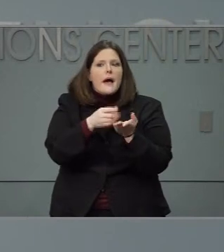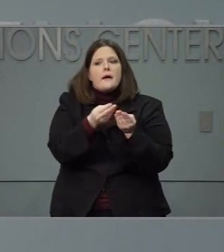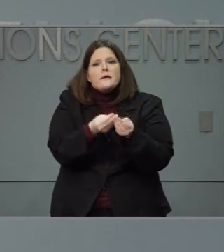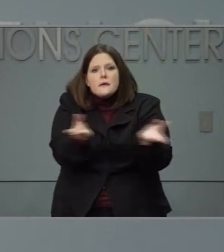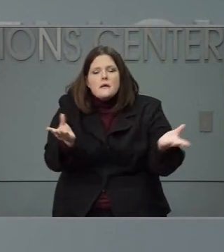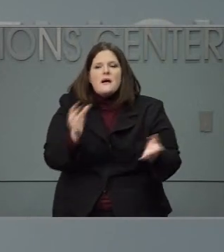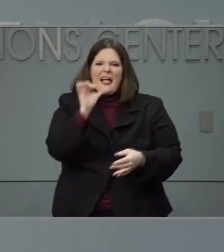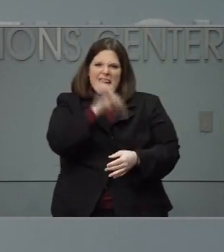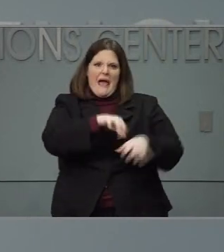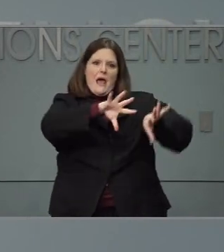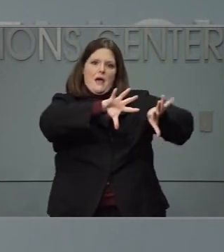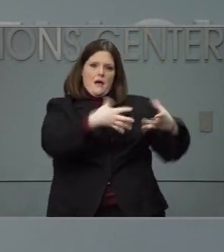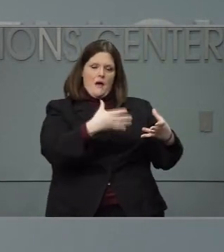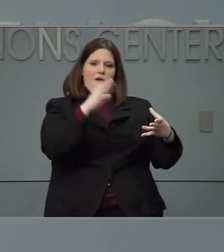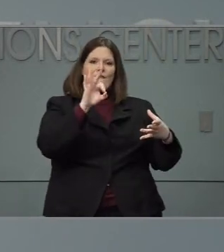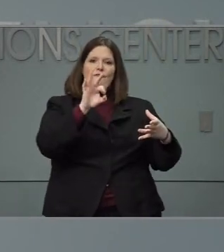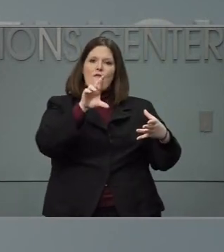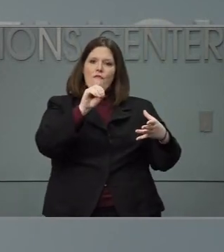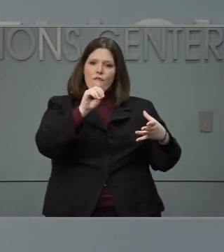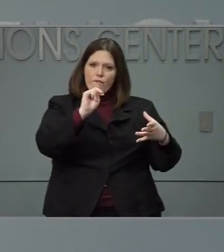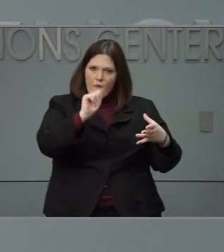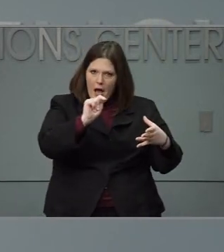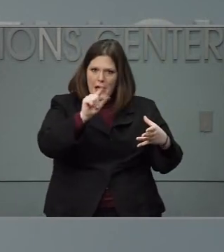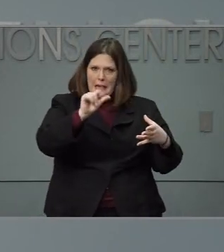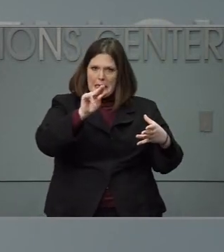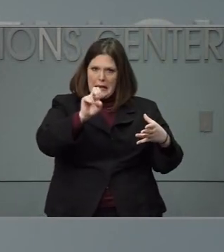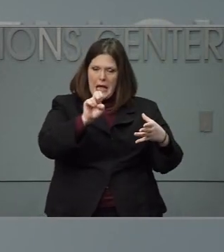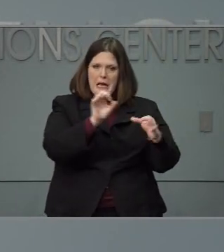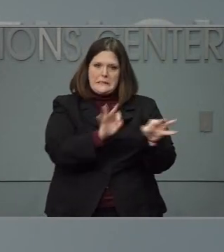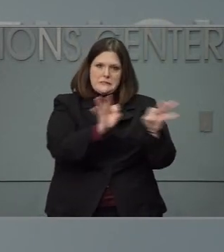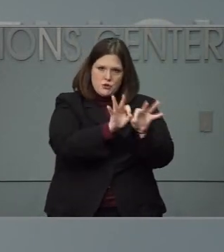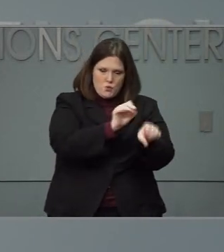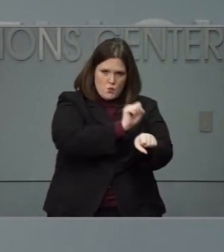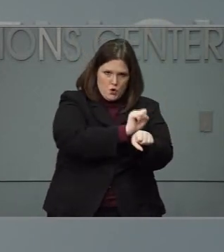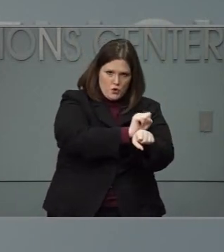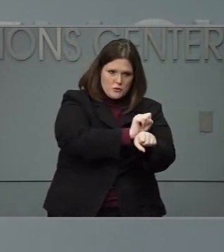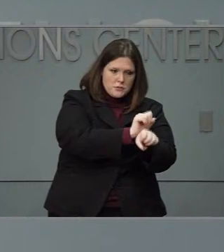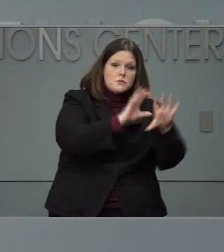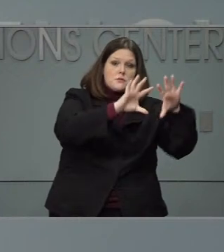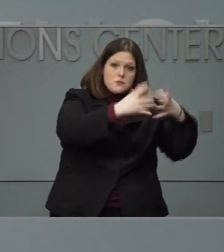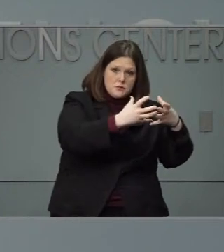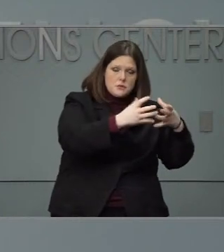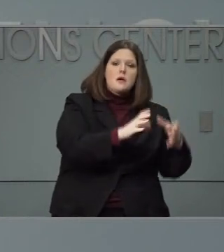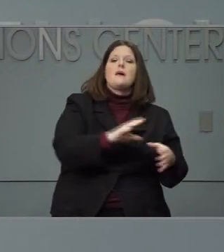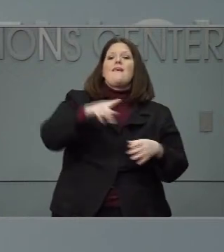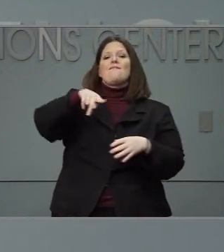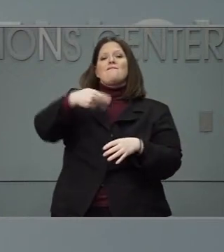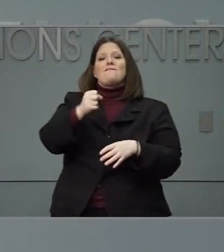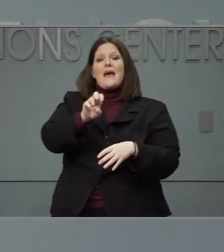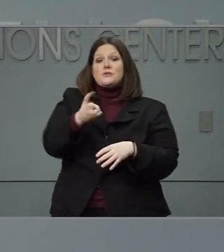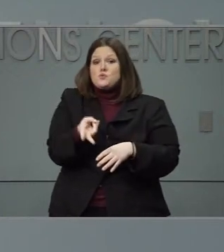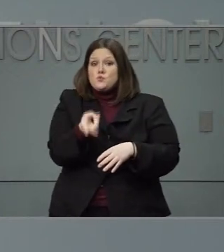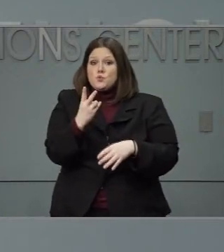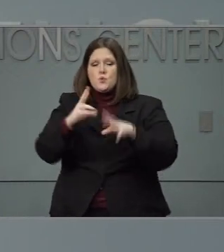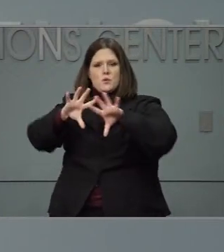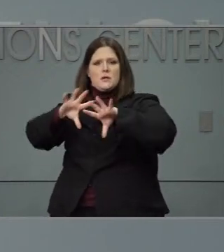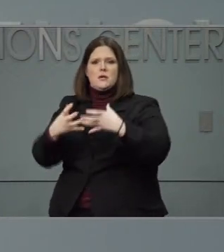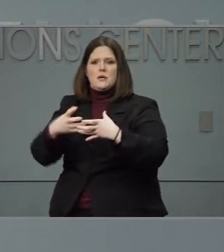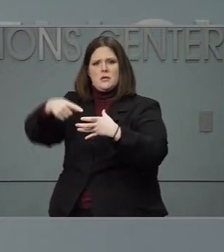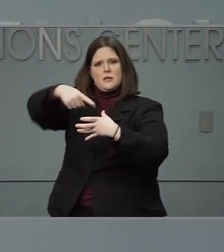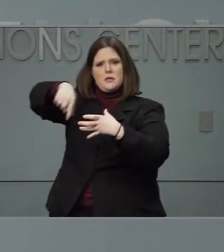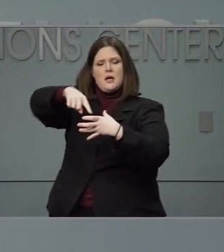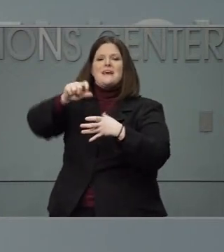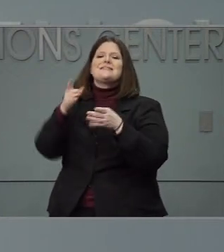essential workers. Then there is another bucket of essential workers that is captured in phase two also defined by